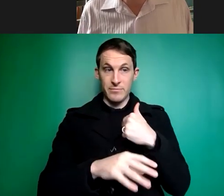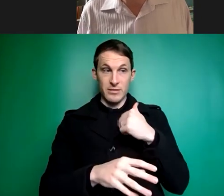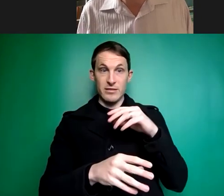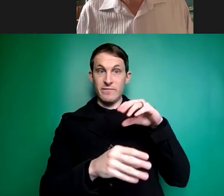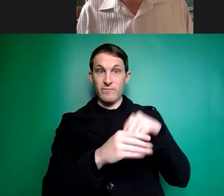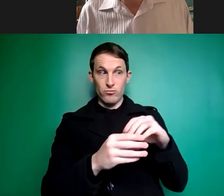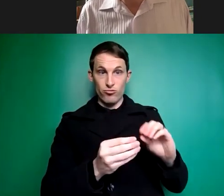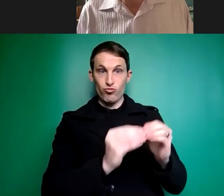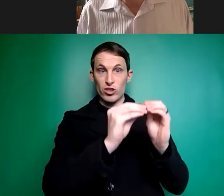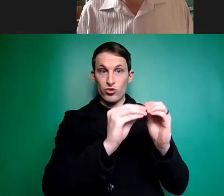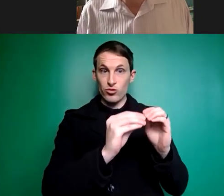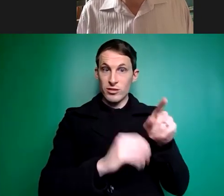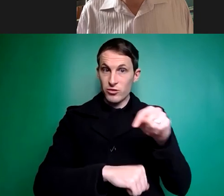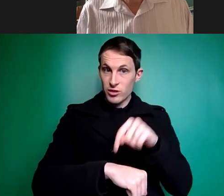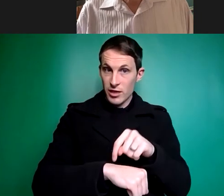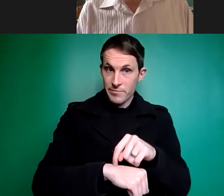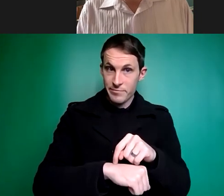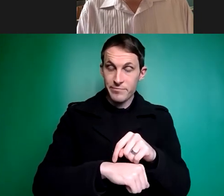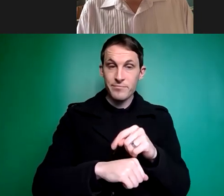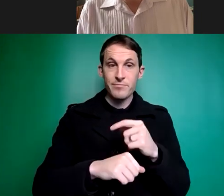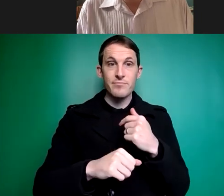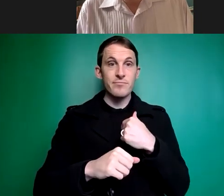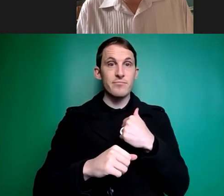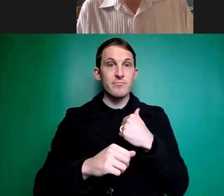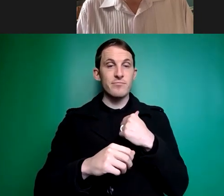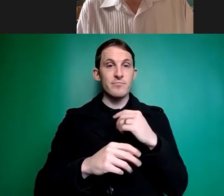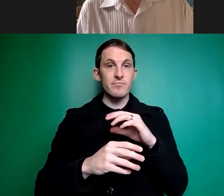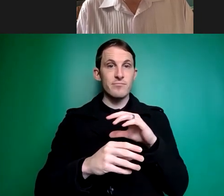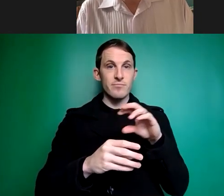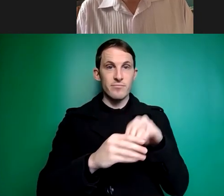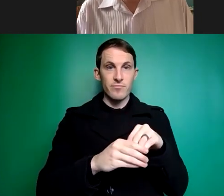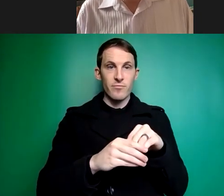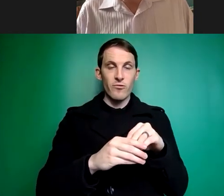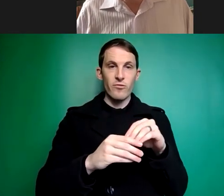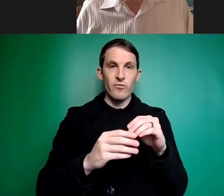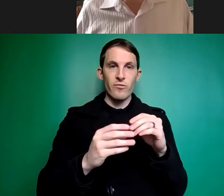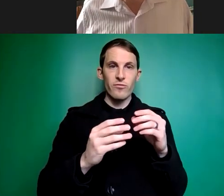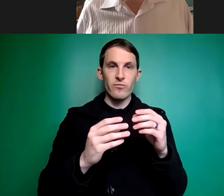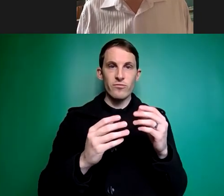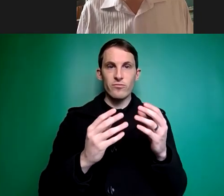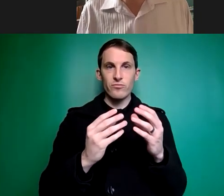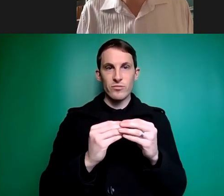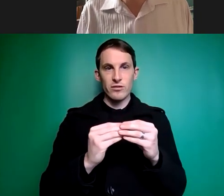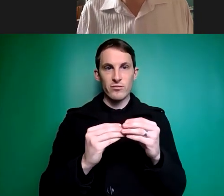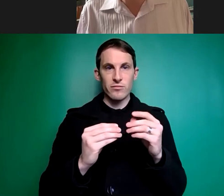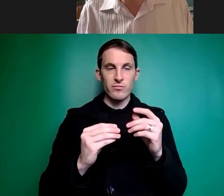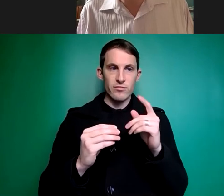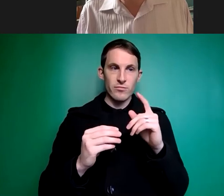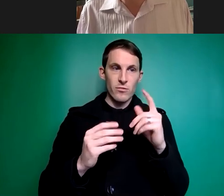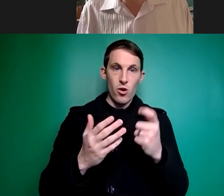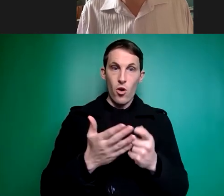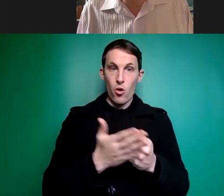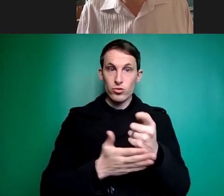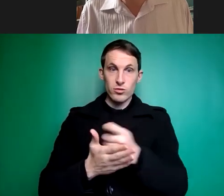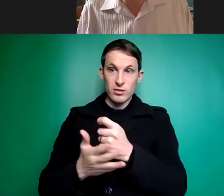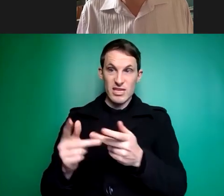at that time um around the um you know the the significant difference in cost if everyone